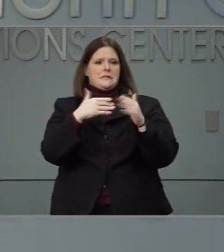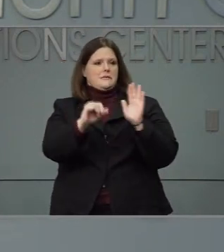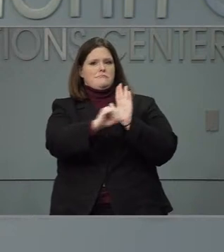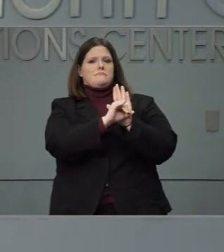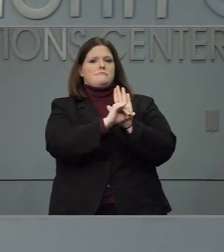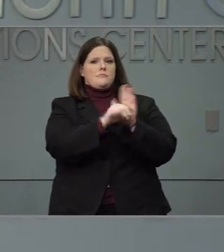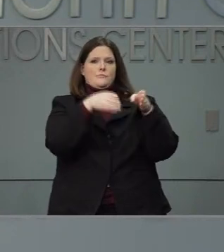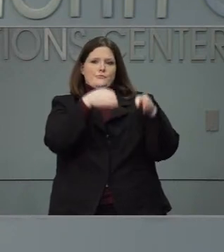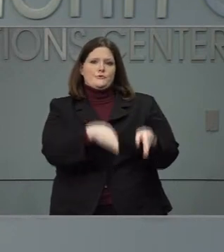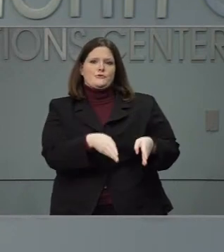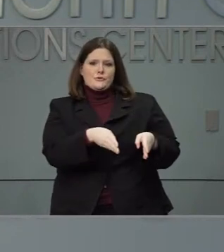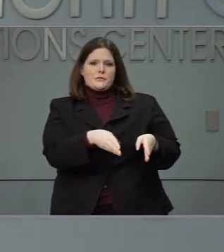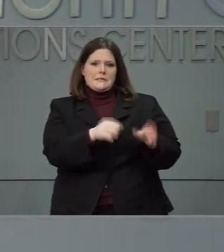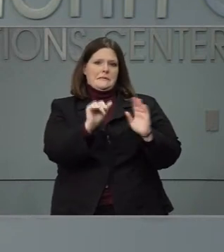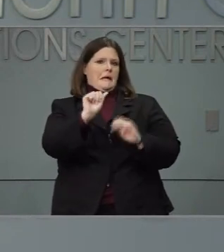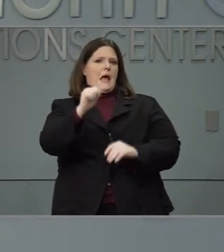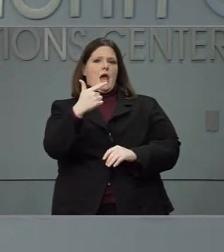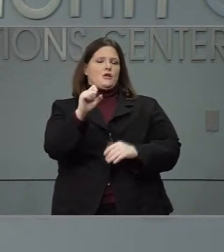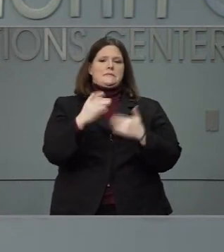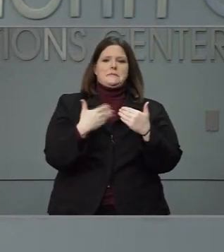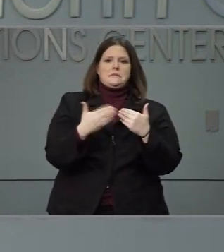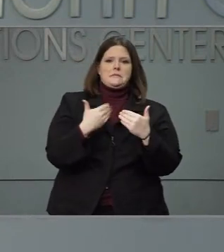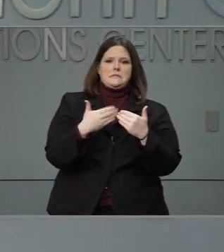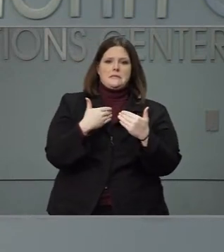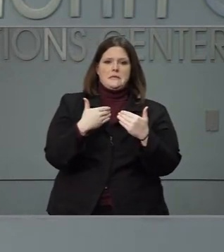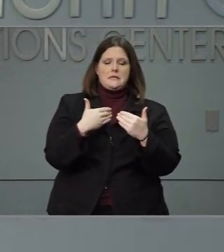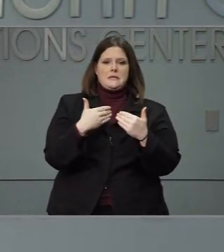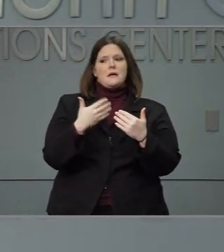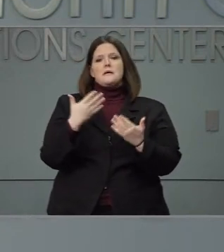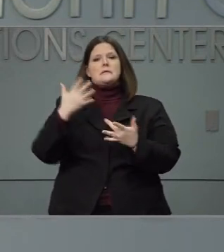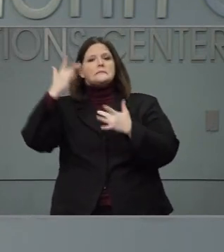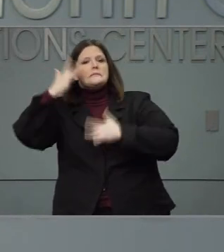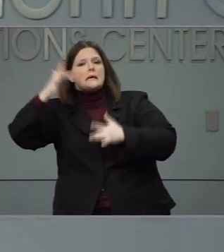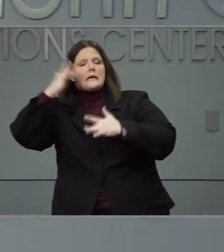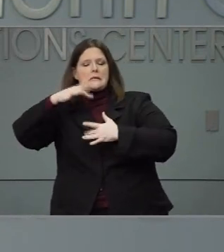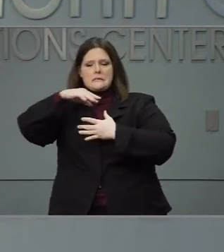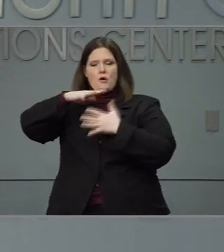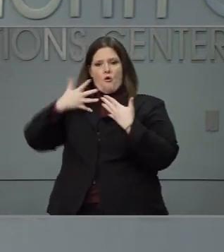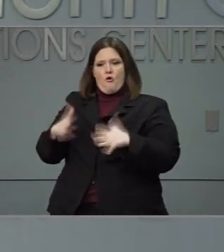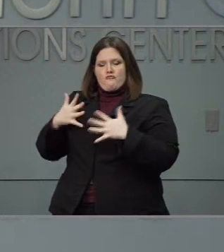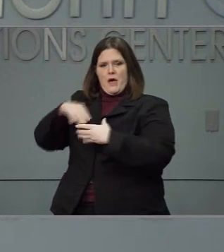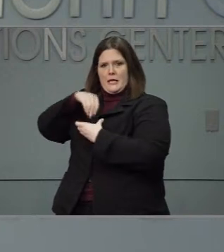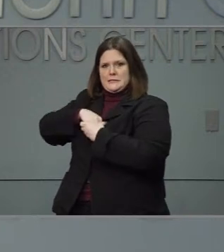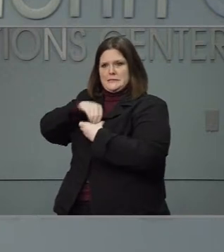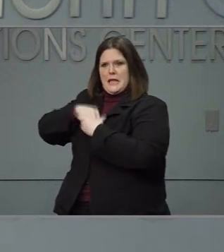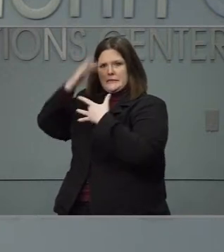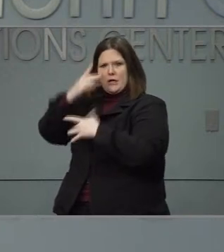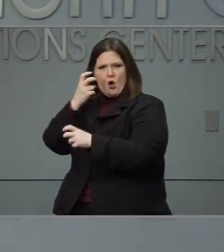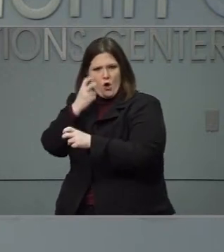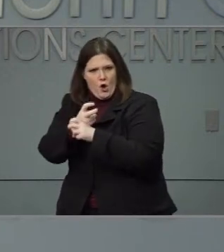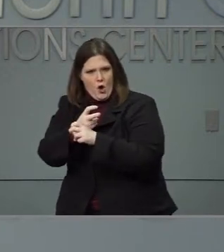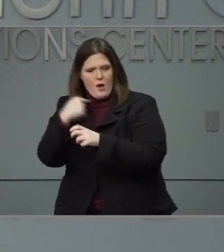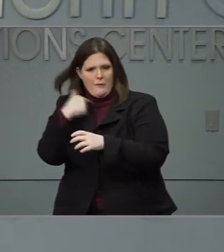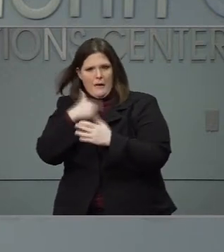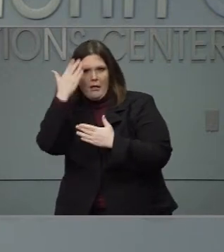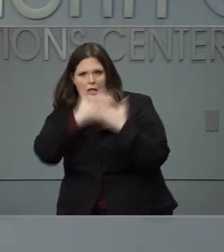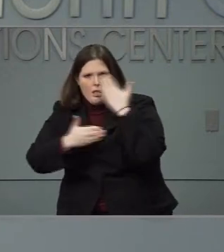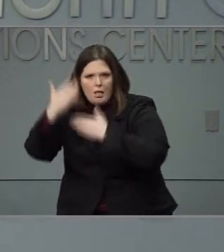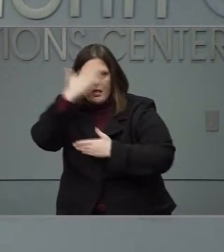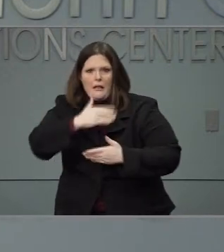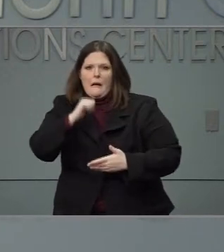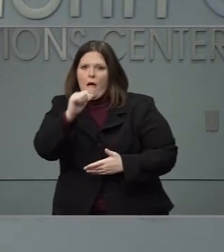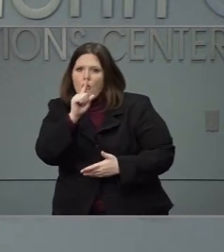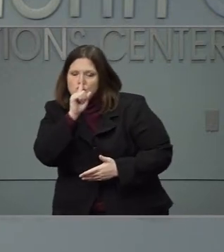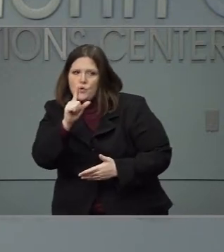somebody rather than whether a person has a lot of chronic problems. Or not. So they put in this